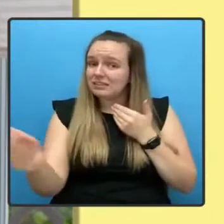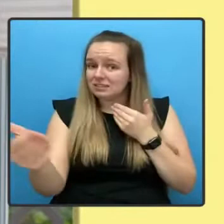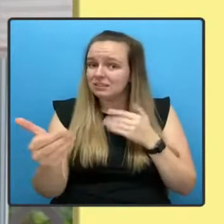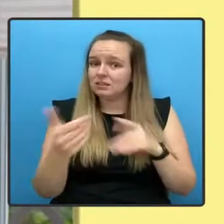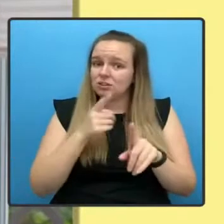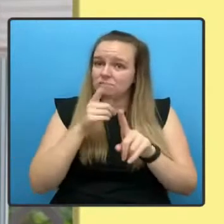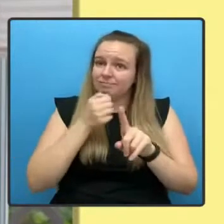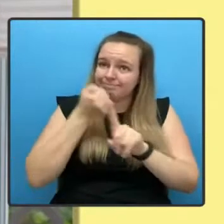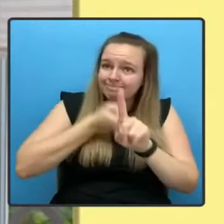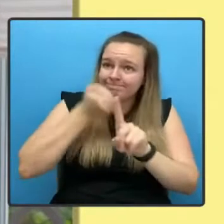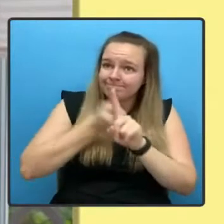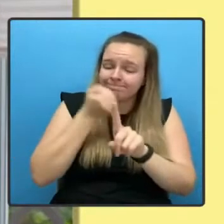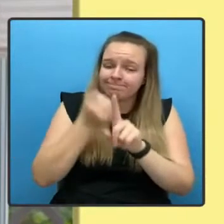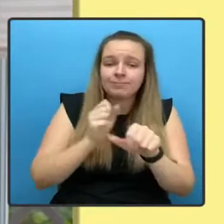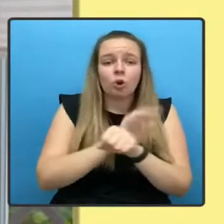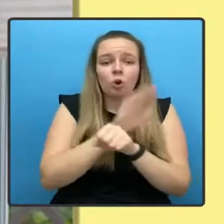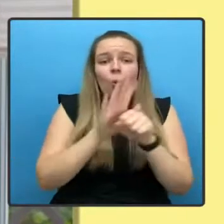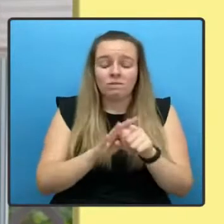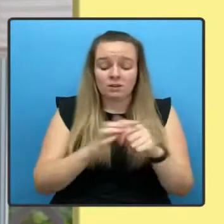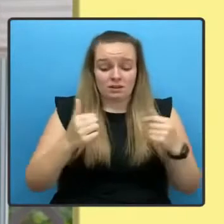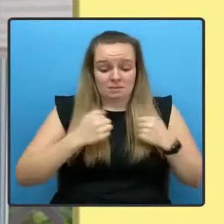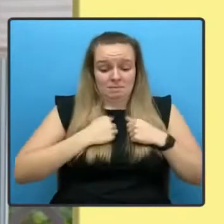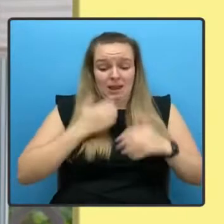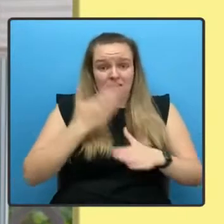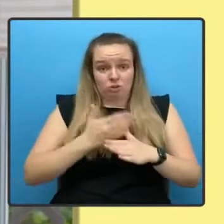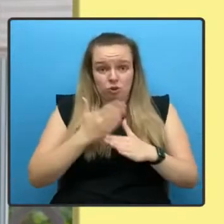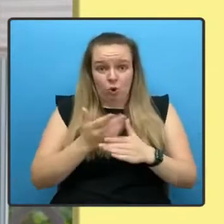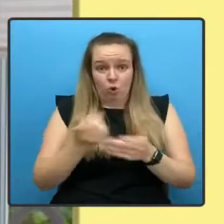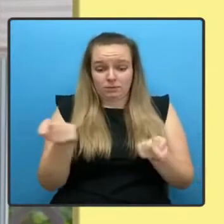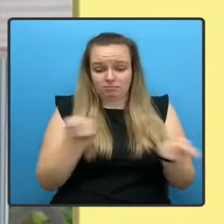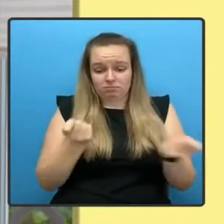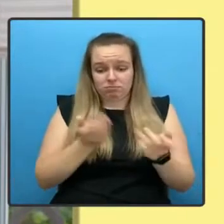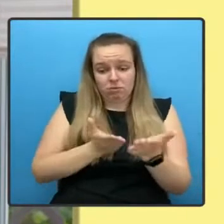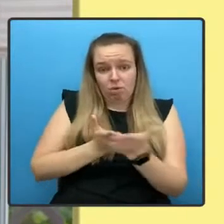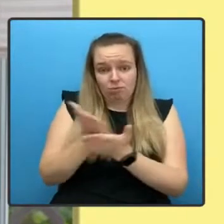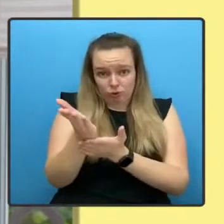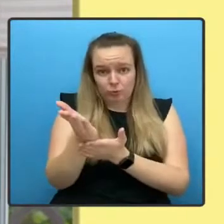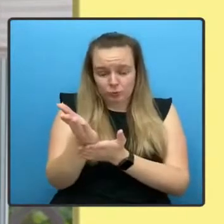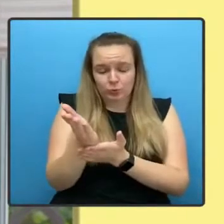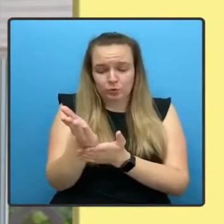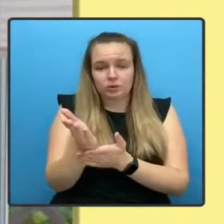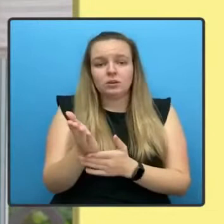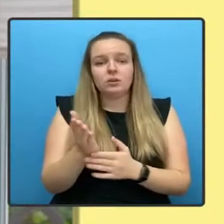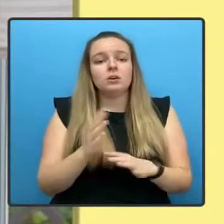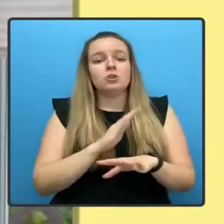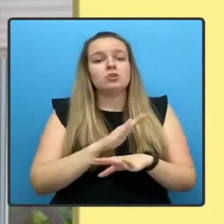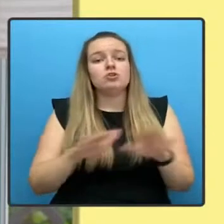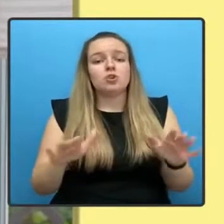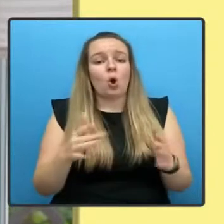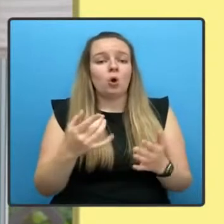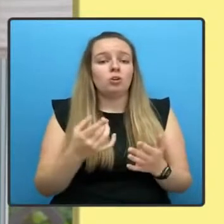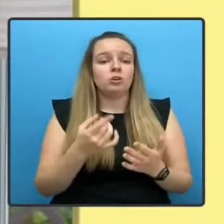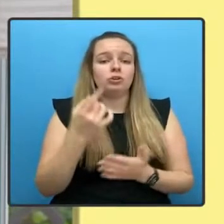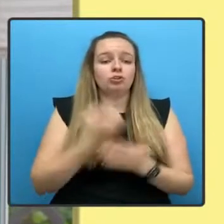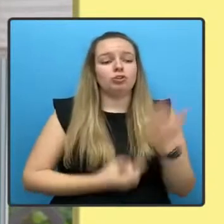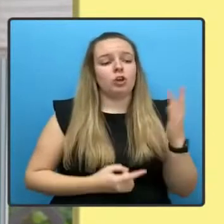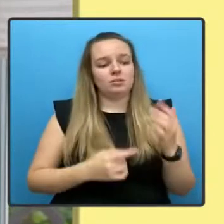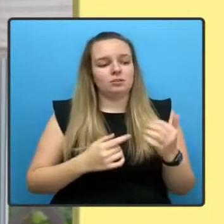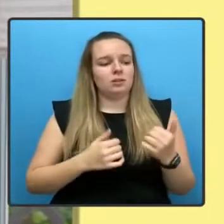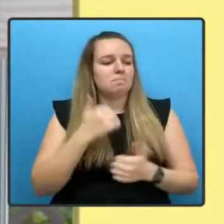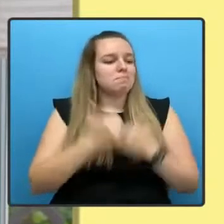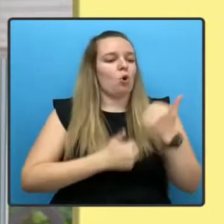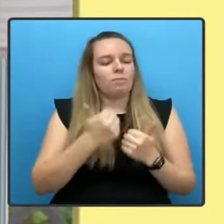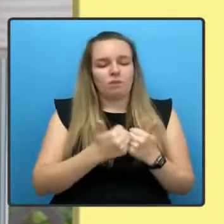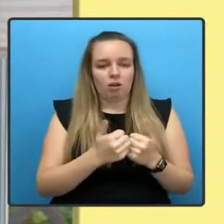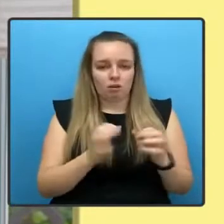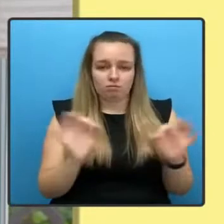My job in steering us through is not to do just what is popular. It is to do what is